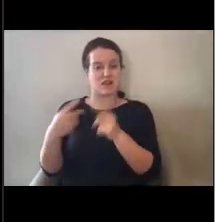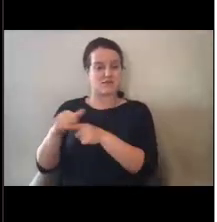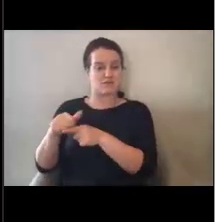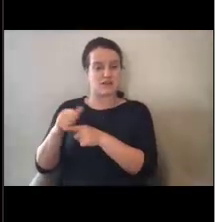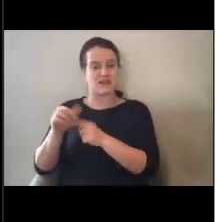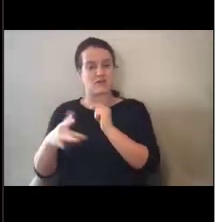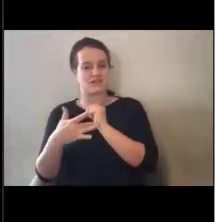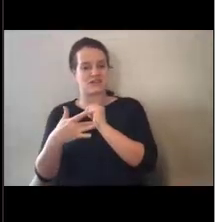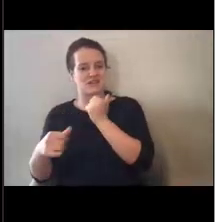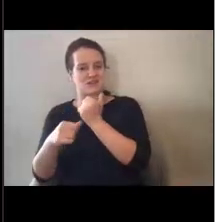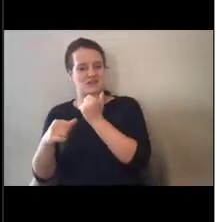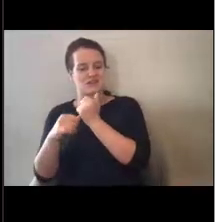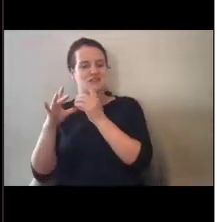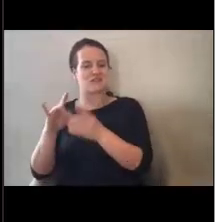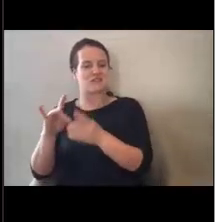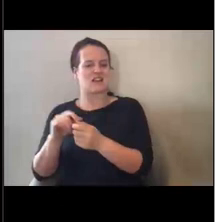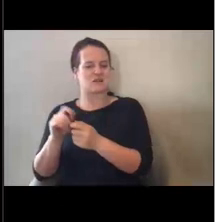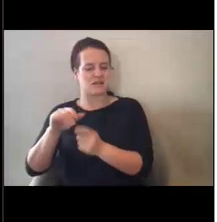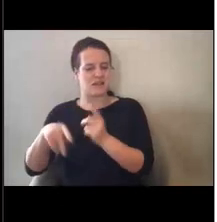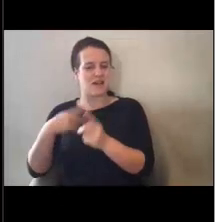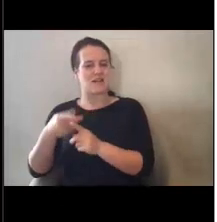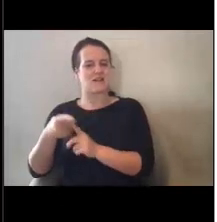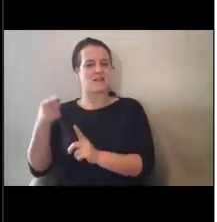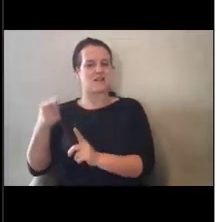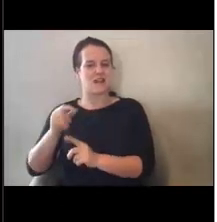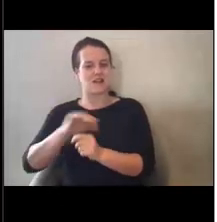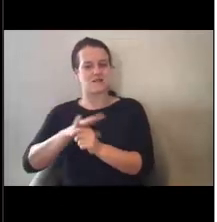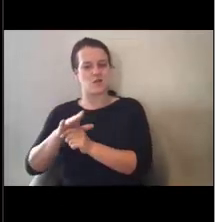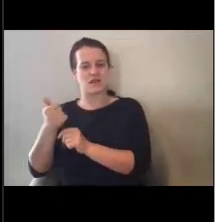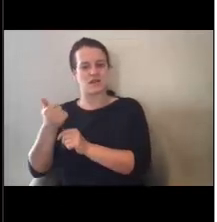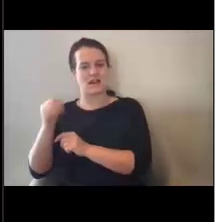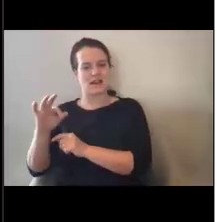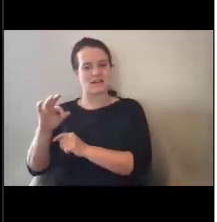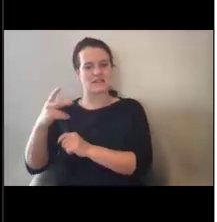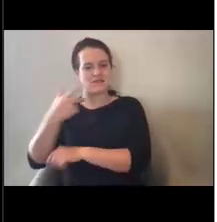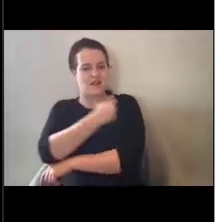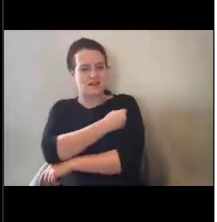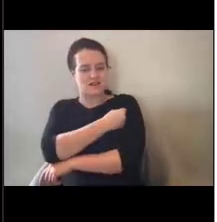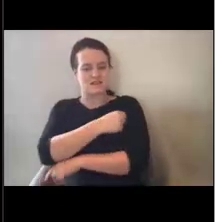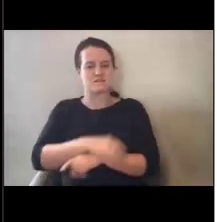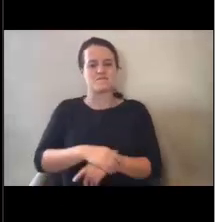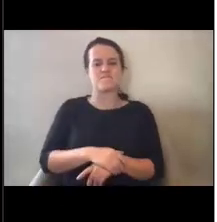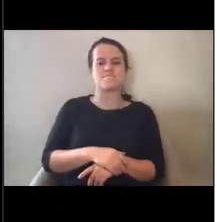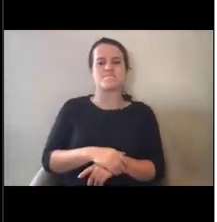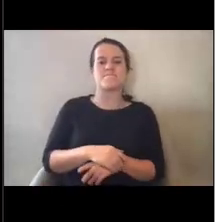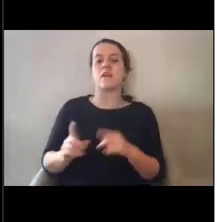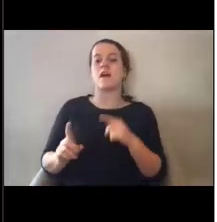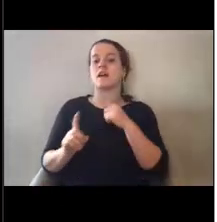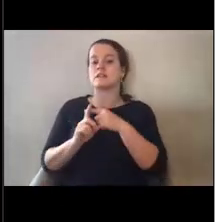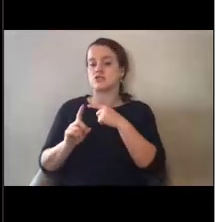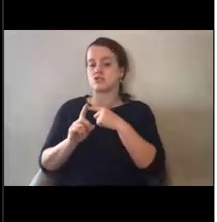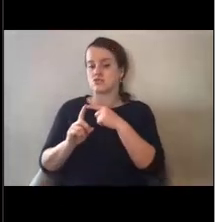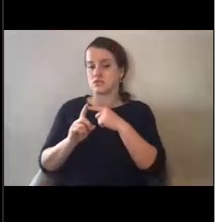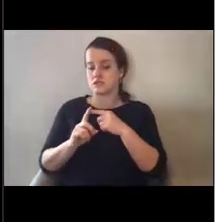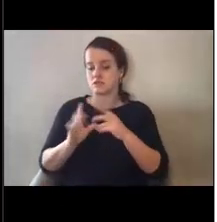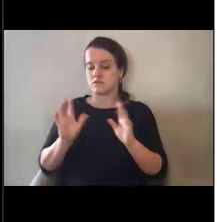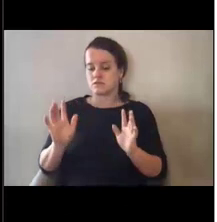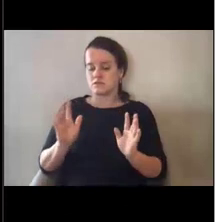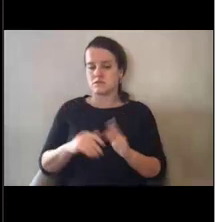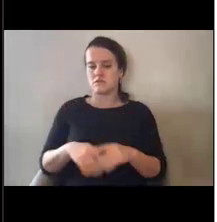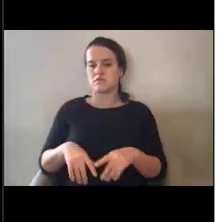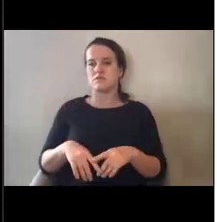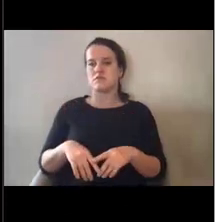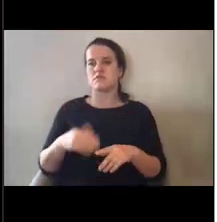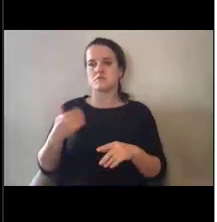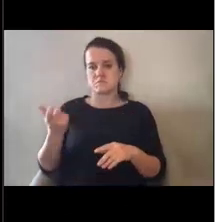assistance specific to those kinds of COVID-19 vaccines. Uh, and then additionally, uh, so